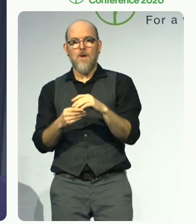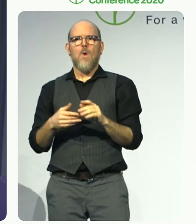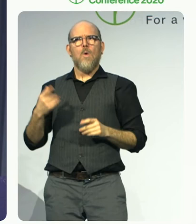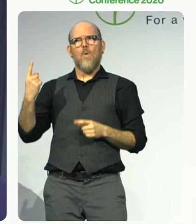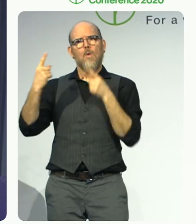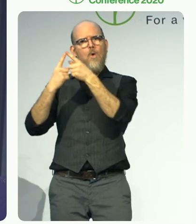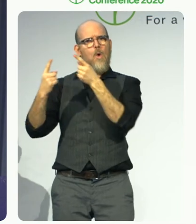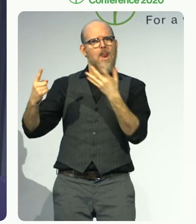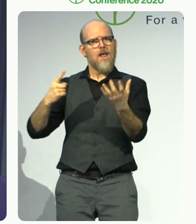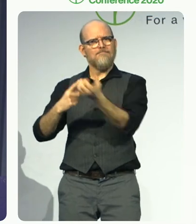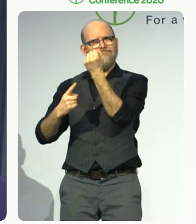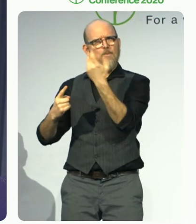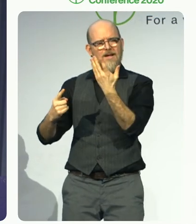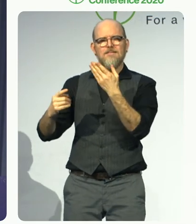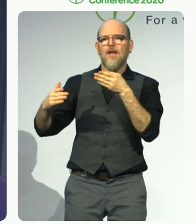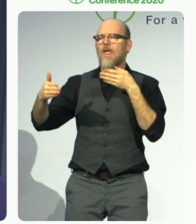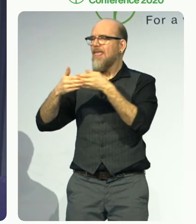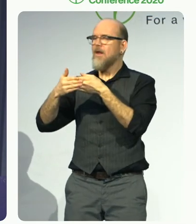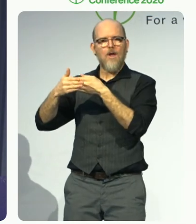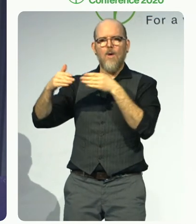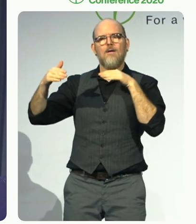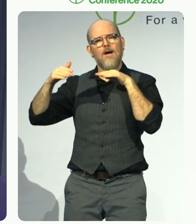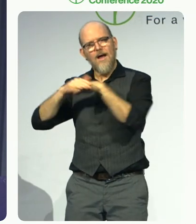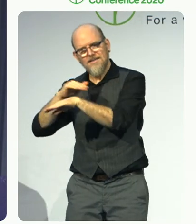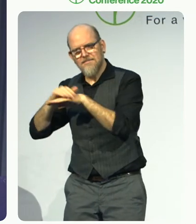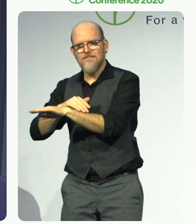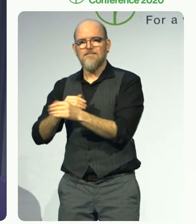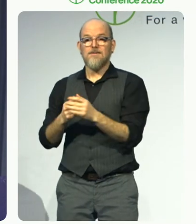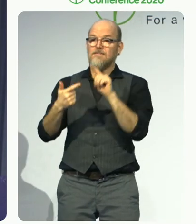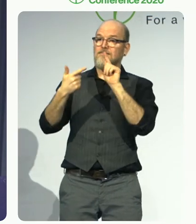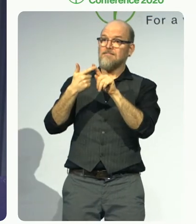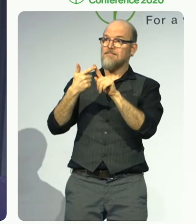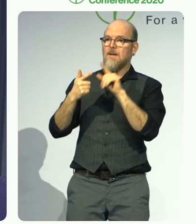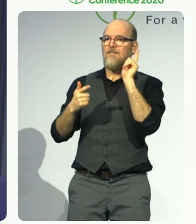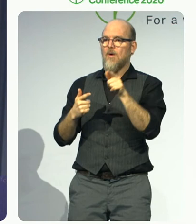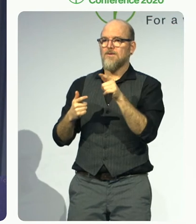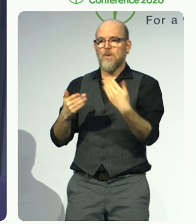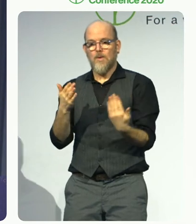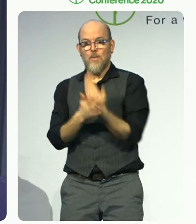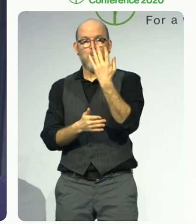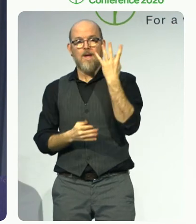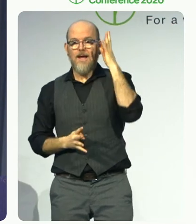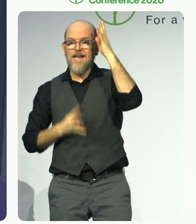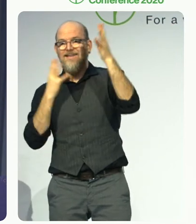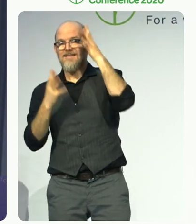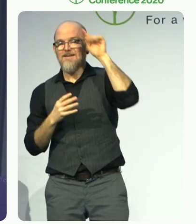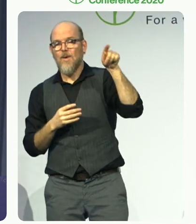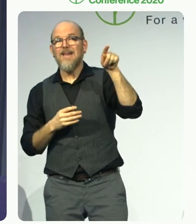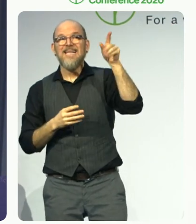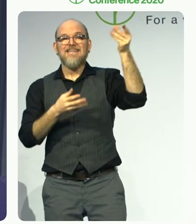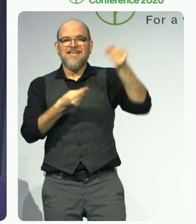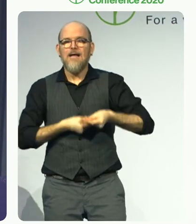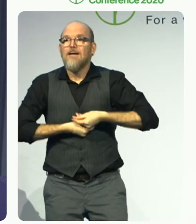serve as an incentive for new innovations. This brings me back to the responsibility